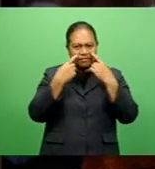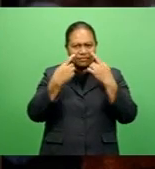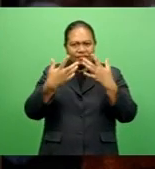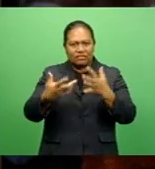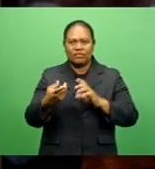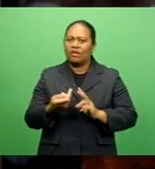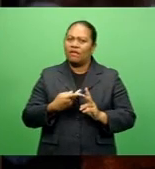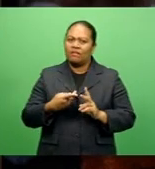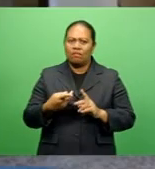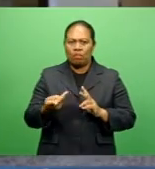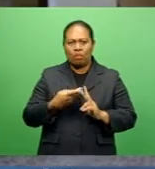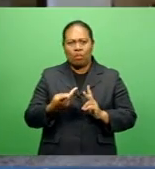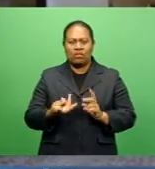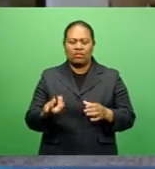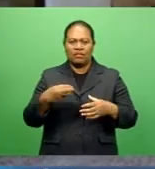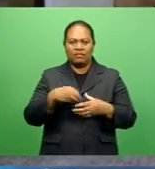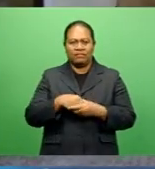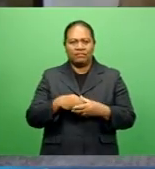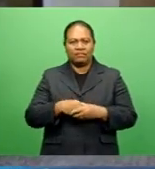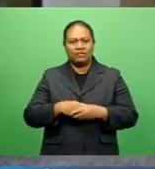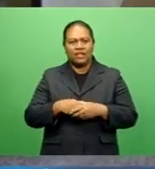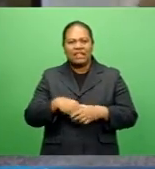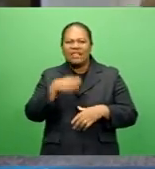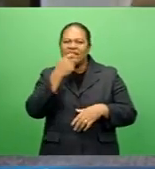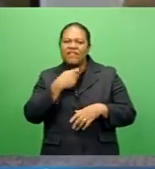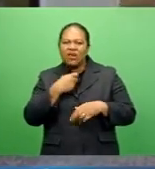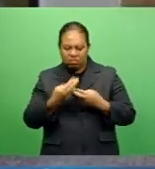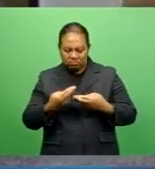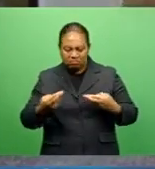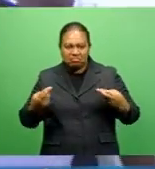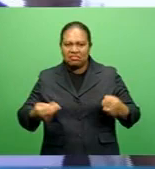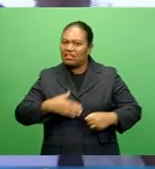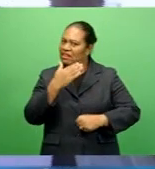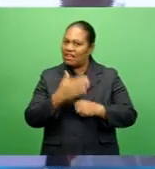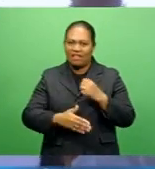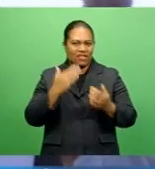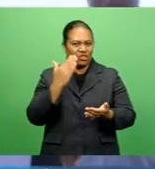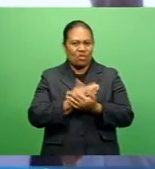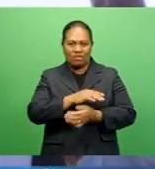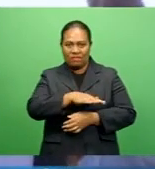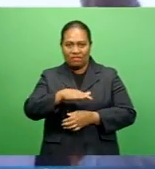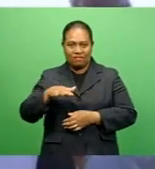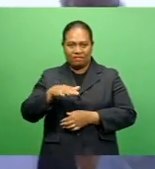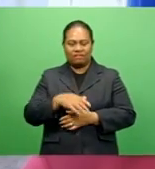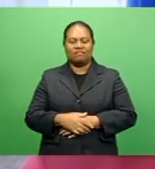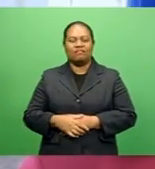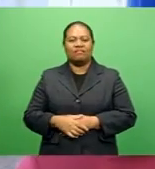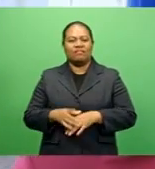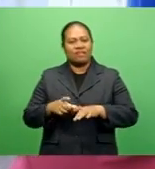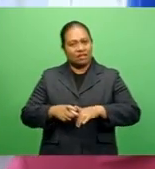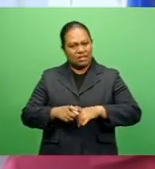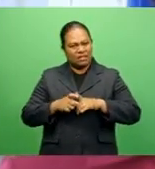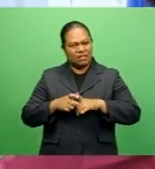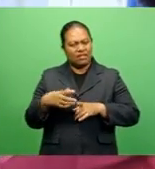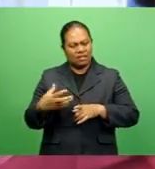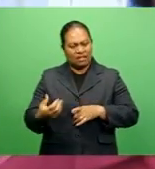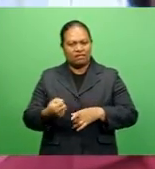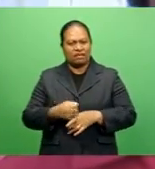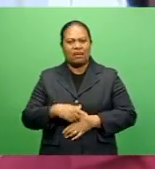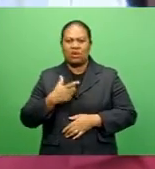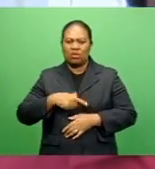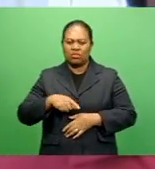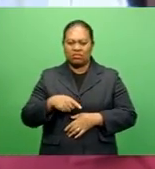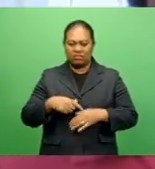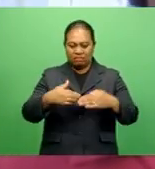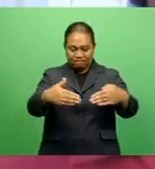same obstacles. Lack of resources will not stop these boxers. It was tough because we don't have rings